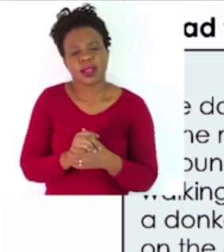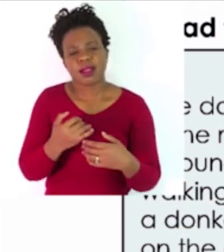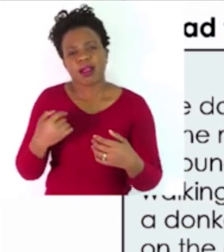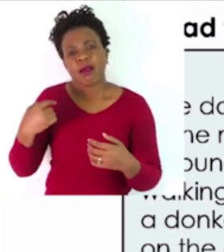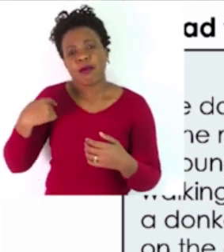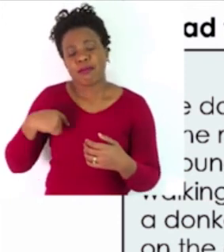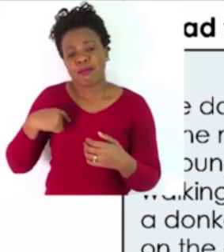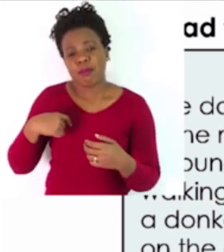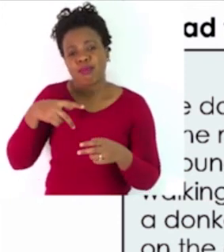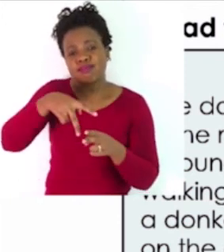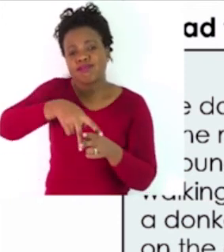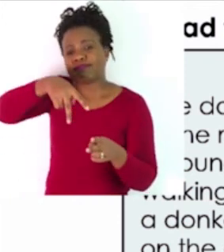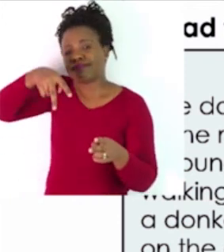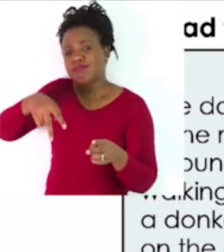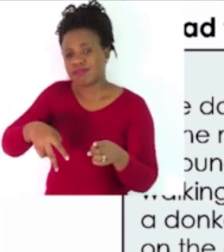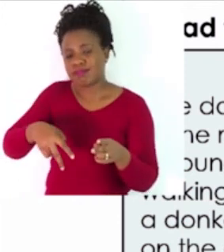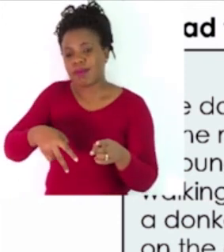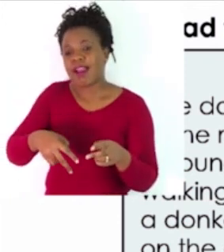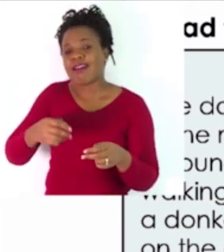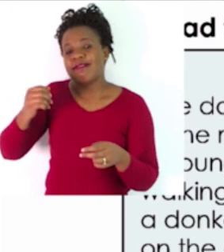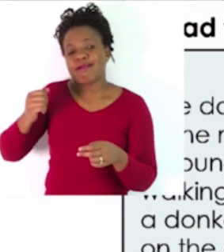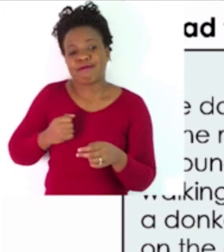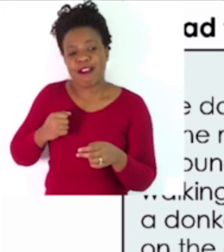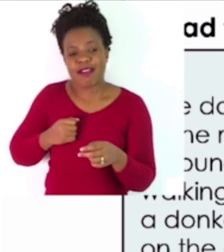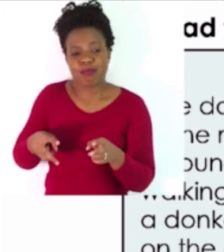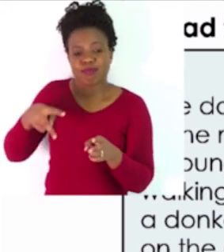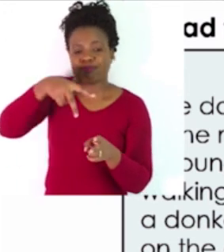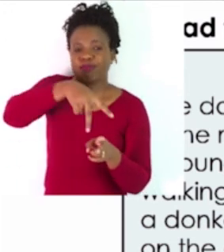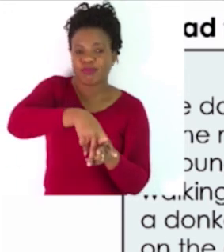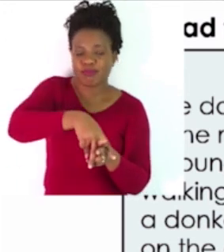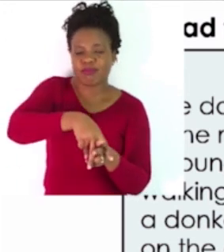down so that his father could ride on the donkey.